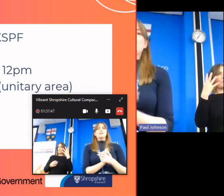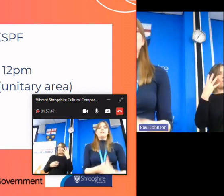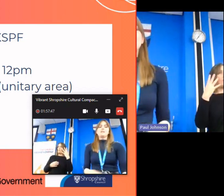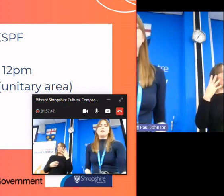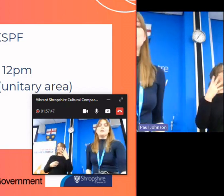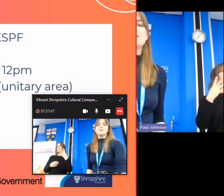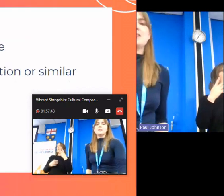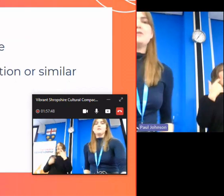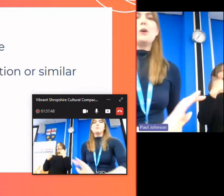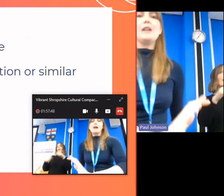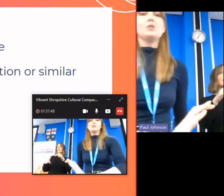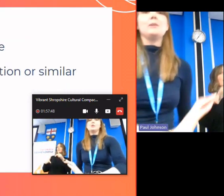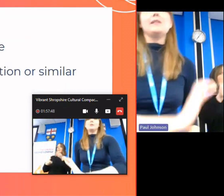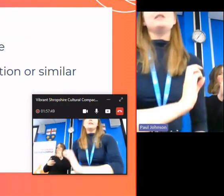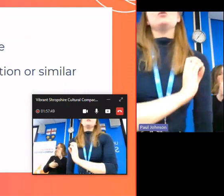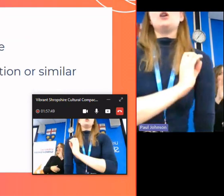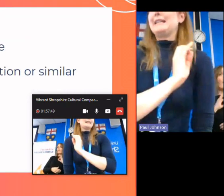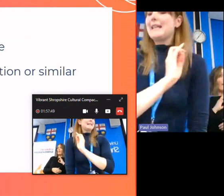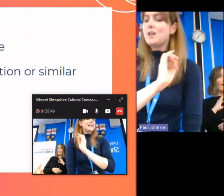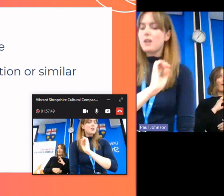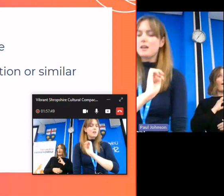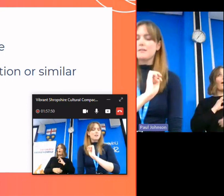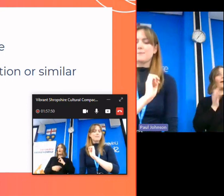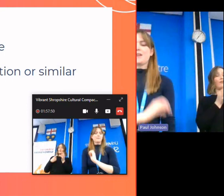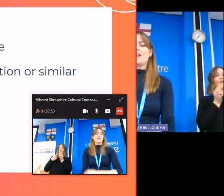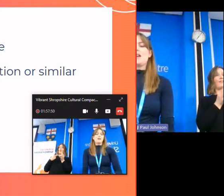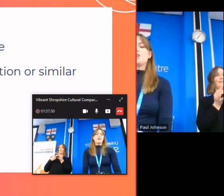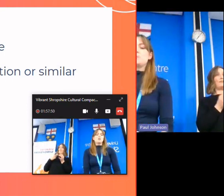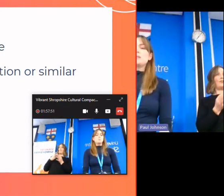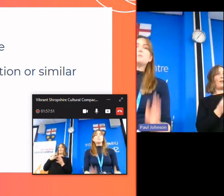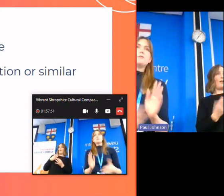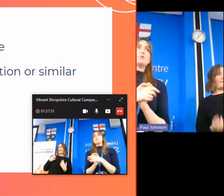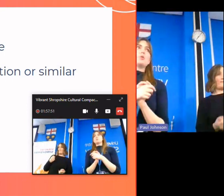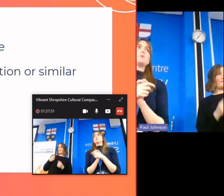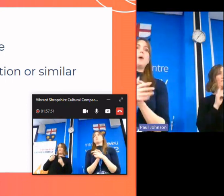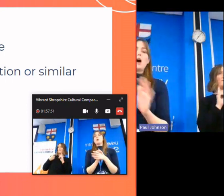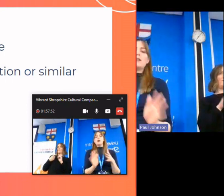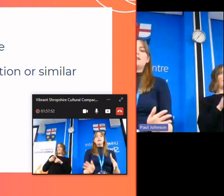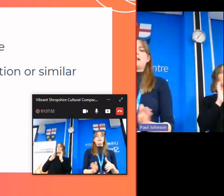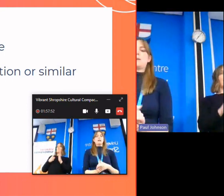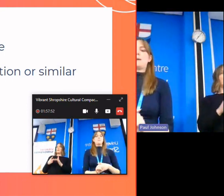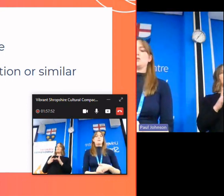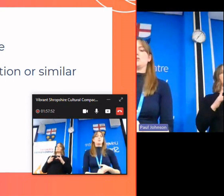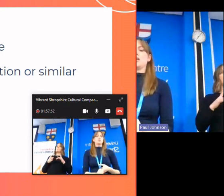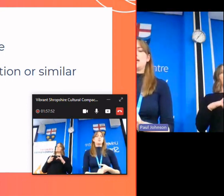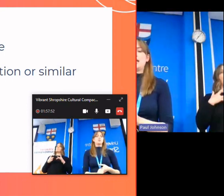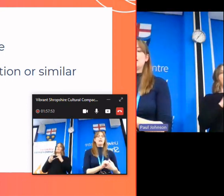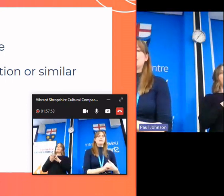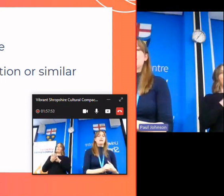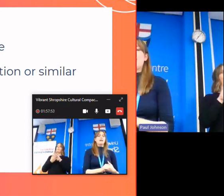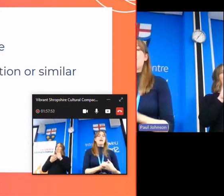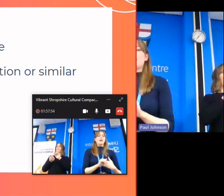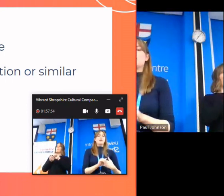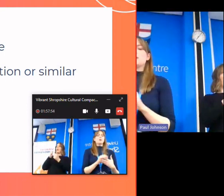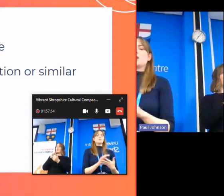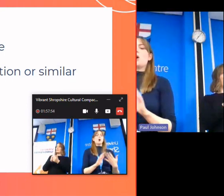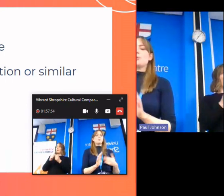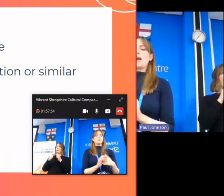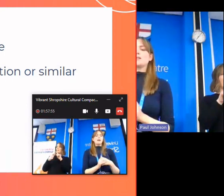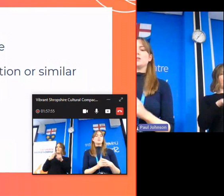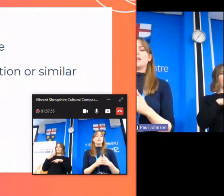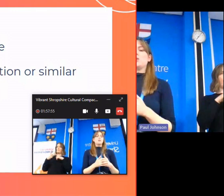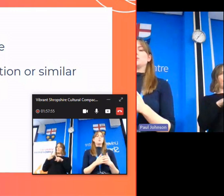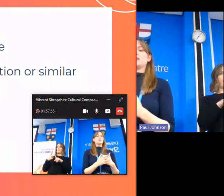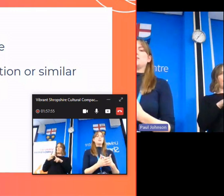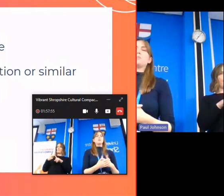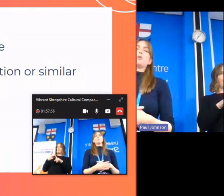for funding there are a few more eligibility criteria you must be a vibrant shropshire partner like i mentioned earlier you